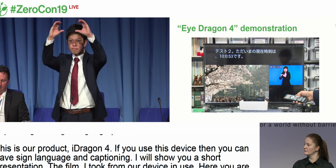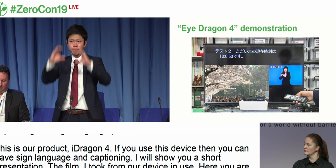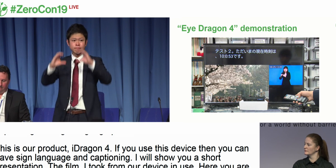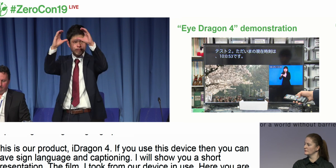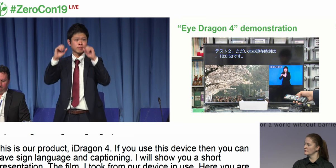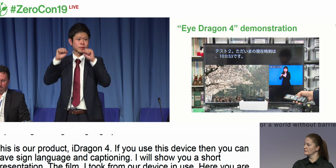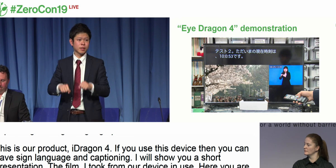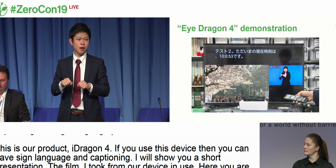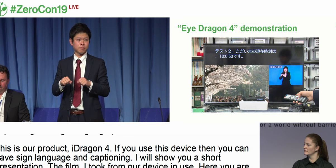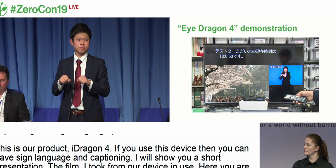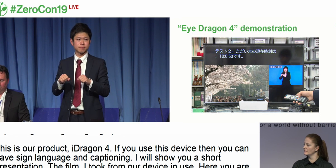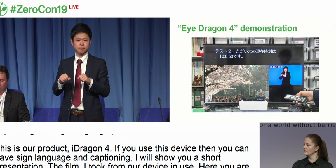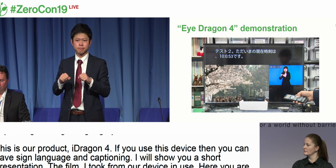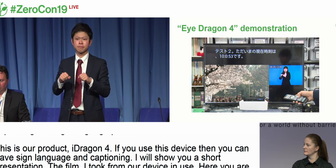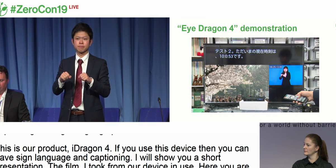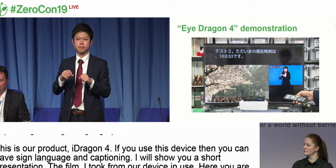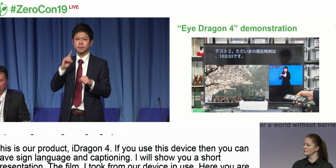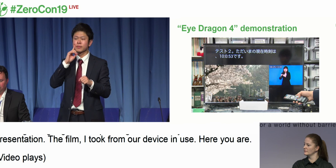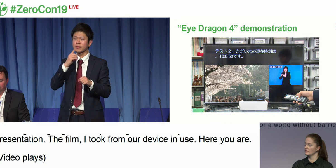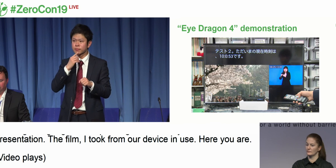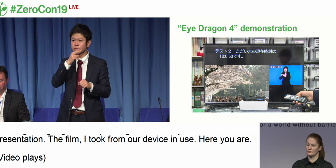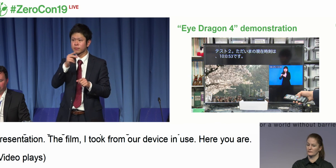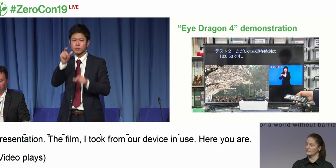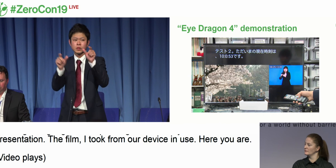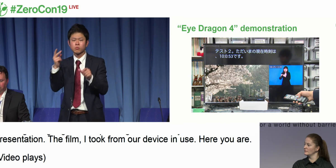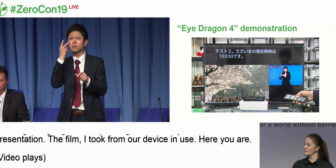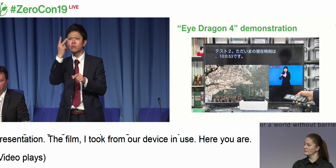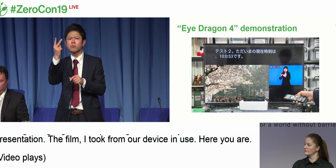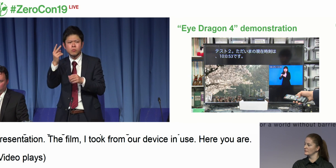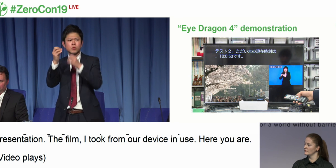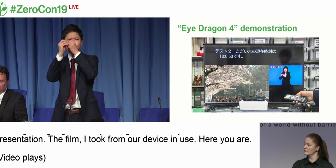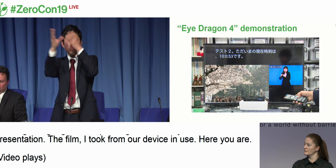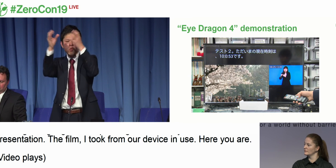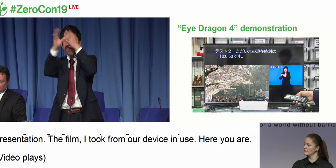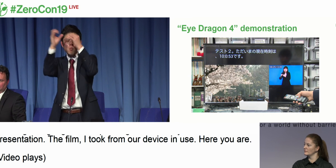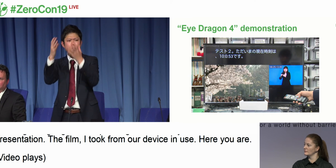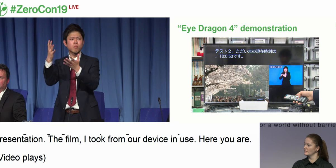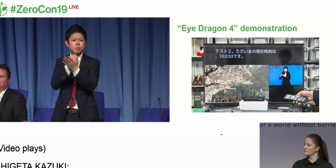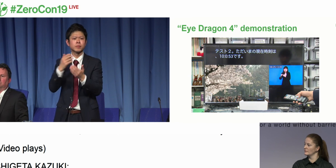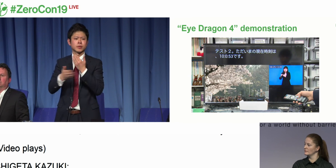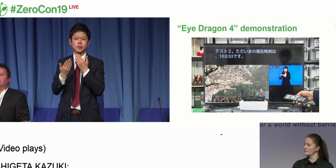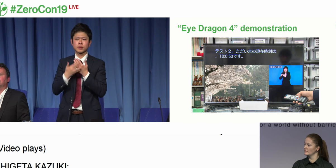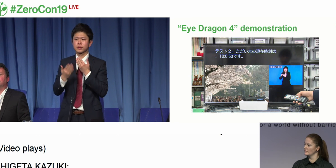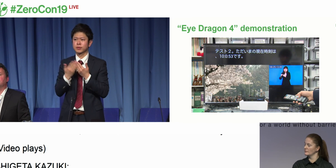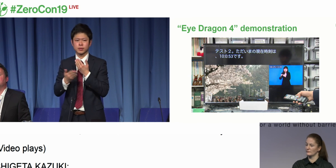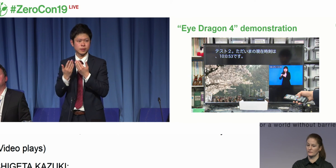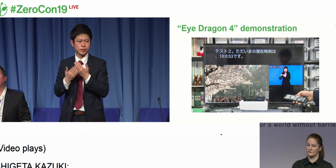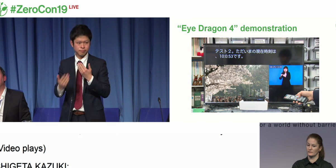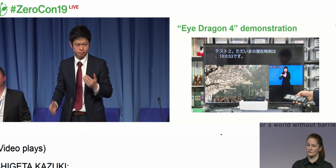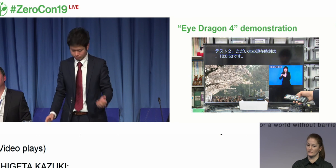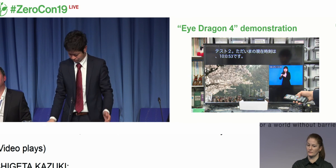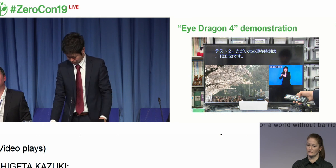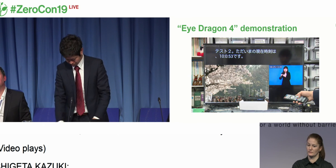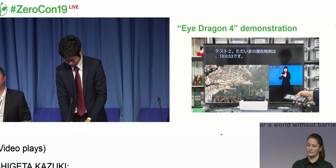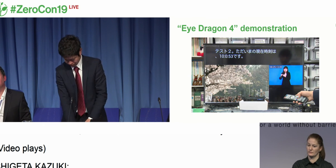customize your screen according to what you prefer to have to see the